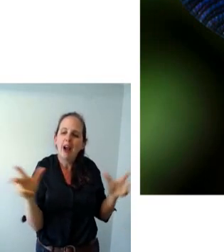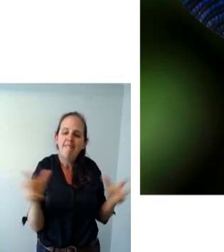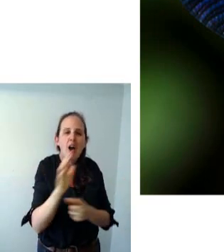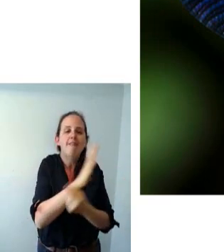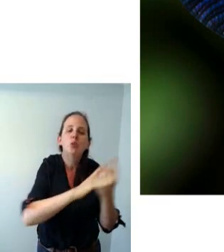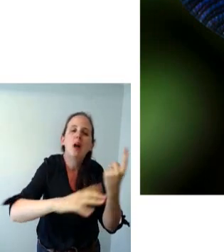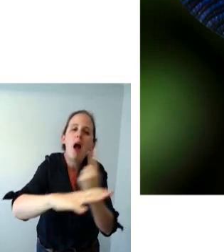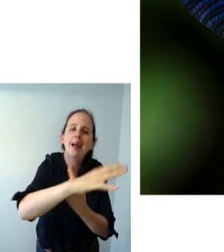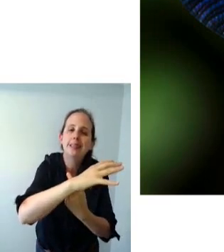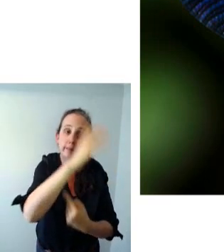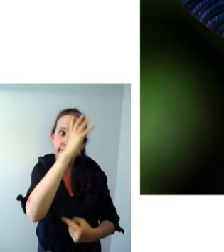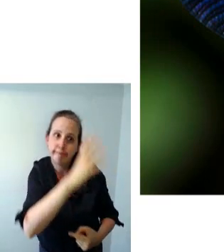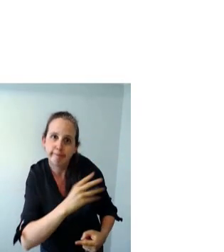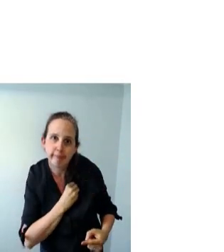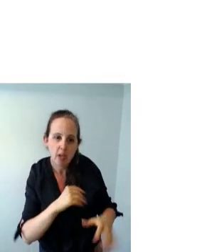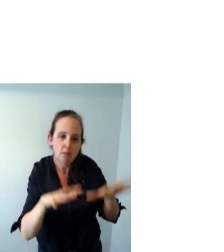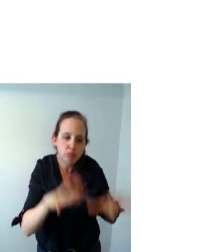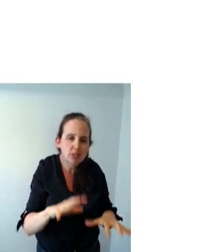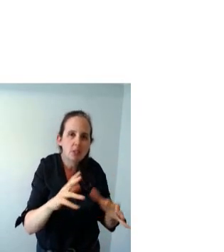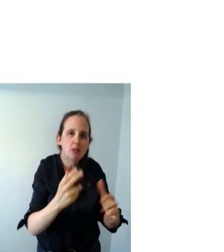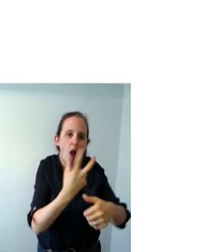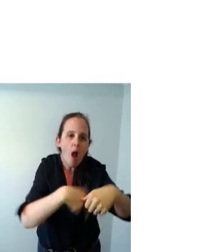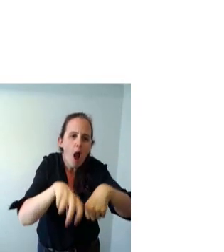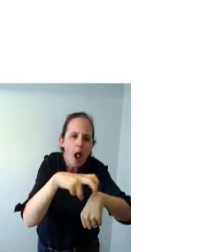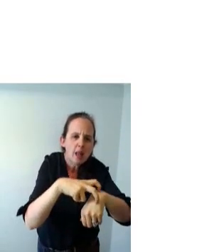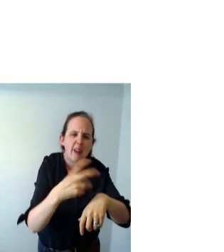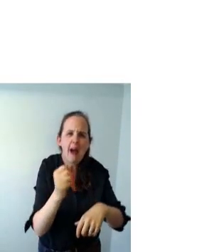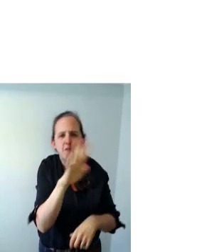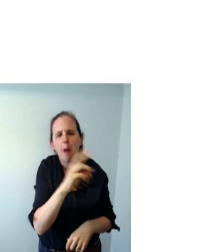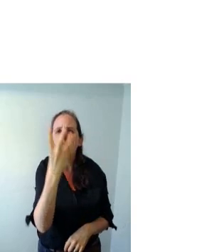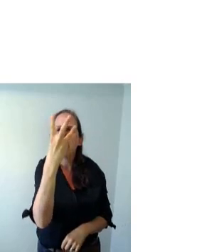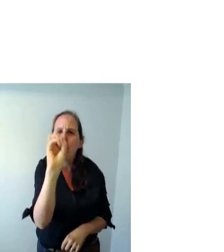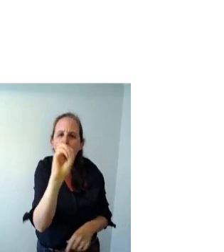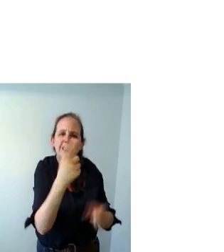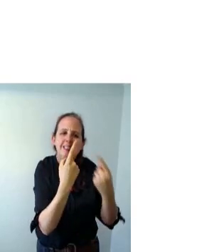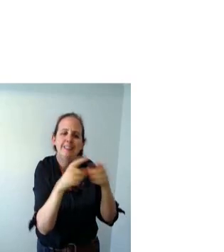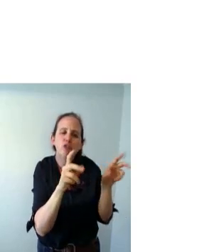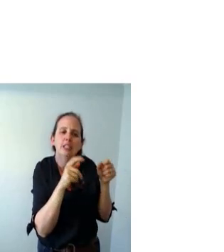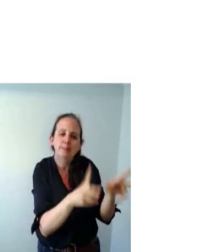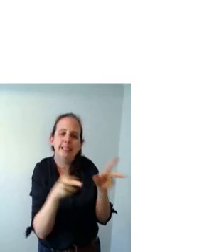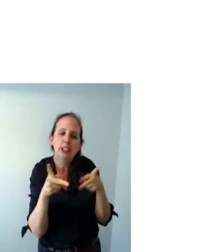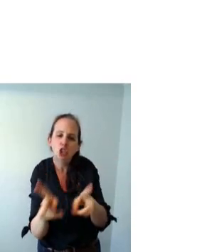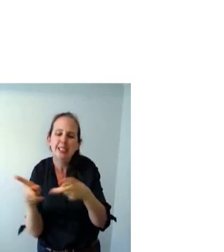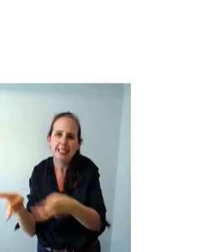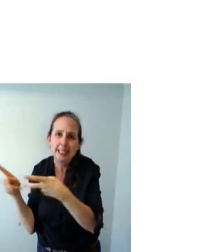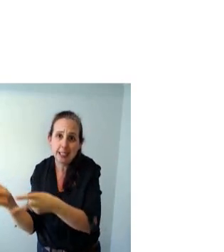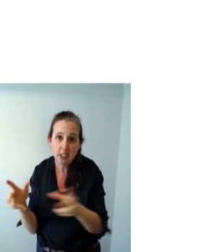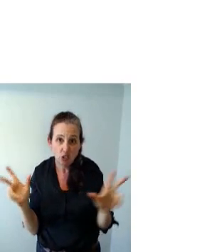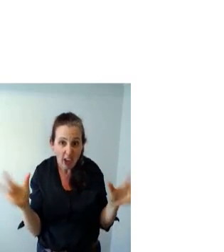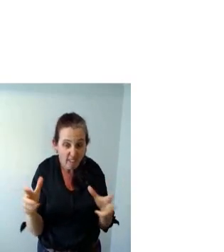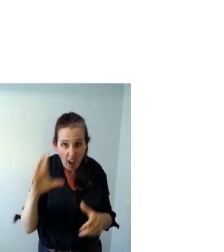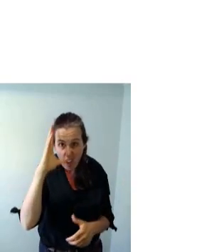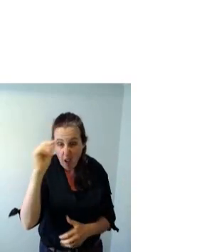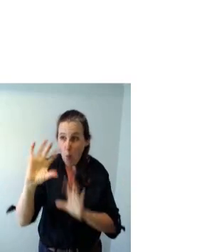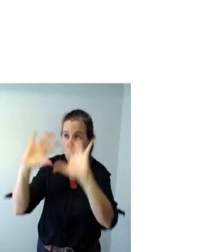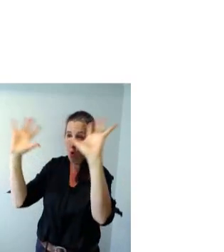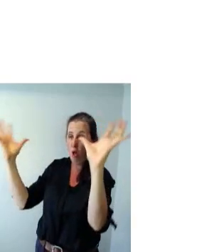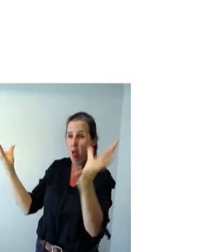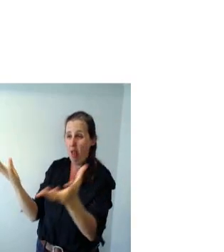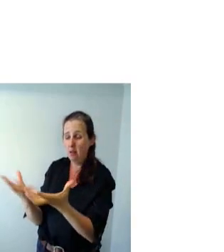in ireland you may encounter about 30 species of dragonfly there are more than 5 000 species worldwide